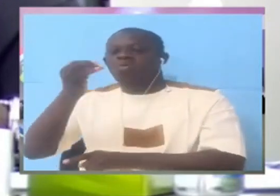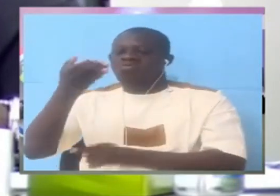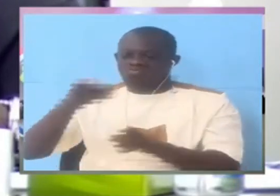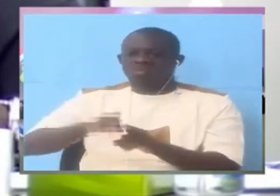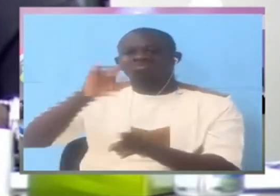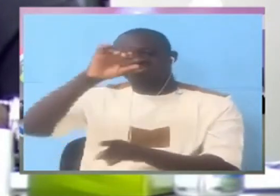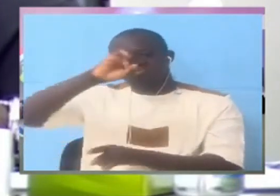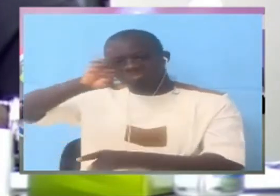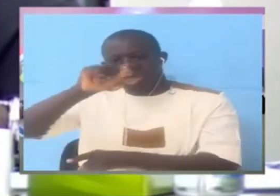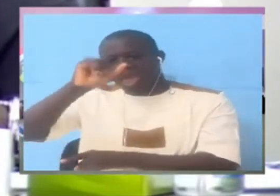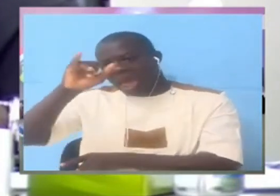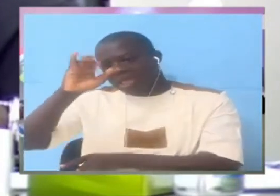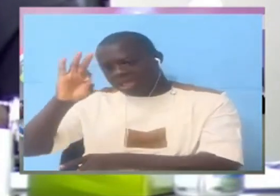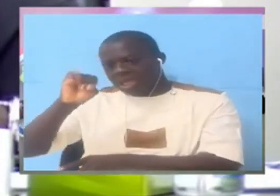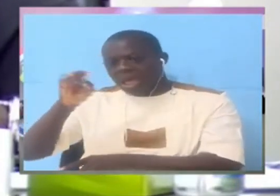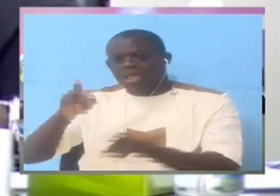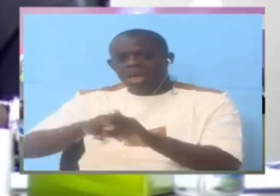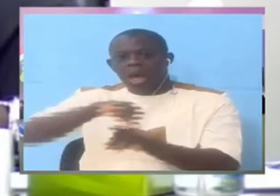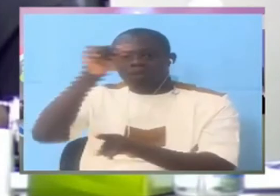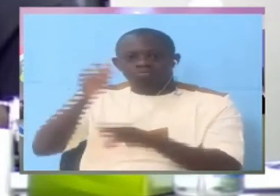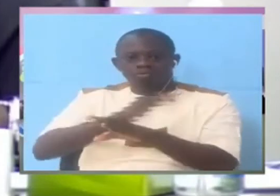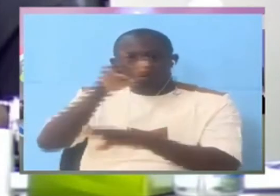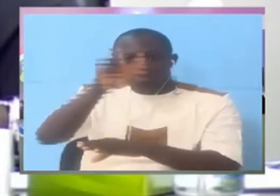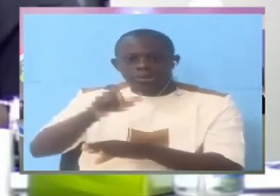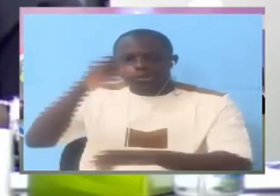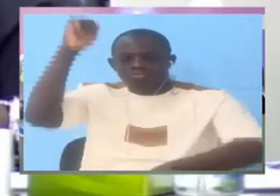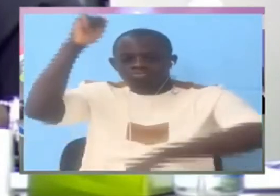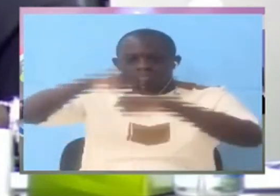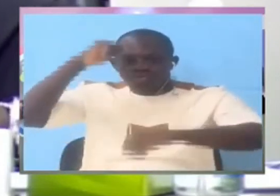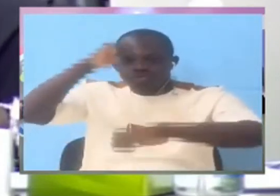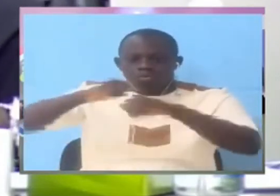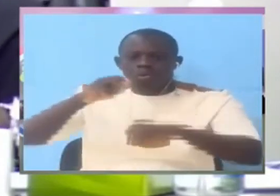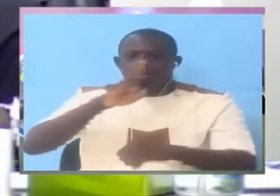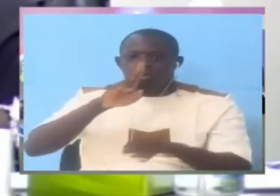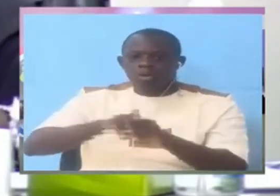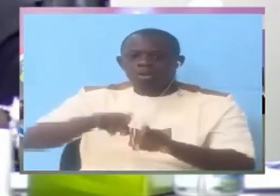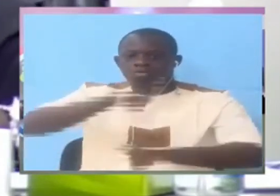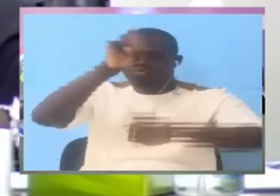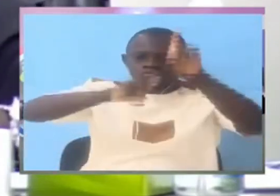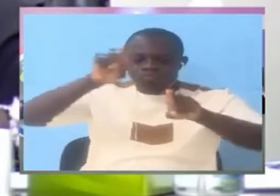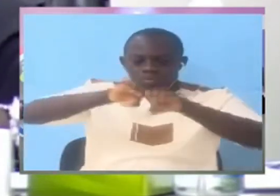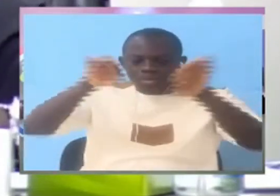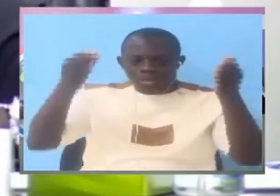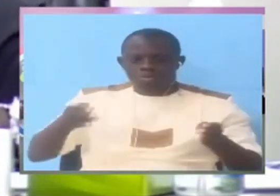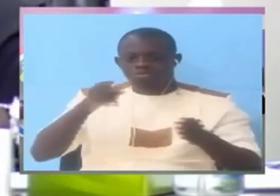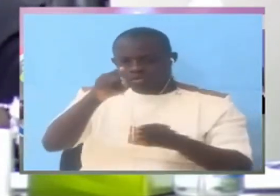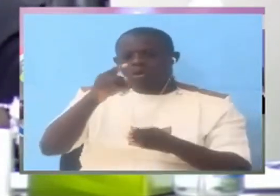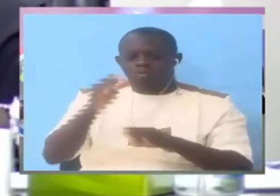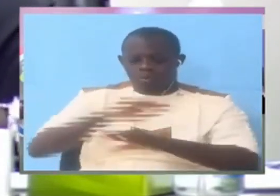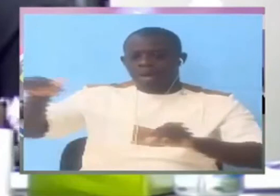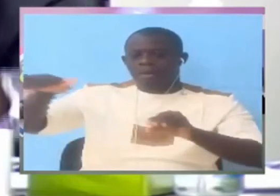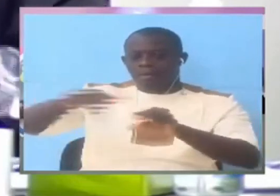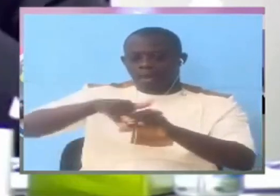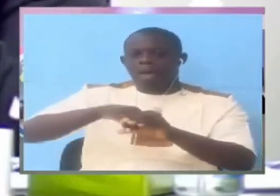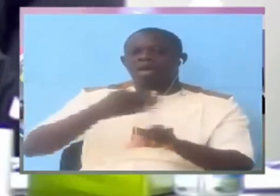Mr. And he was tortured by a panel of which you are a member. he